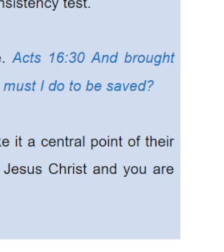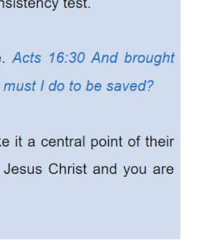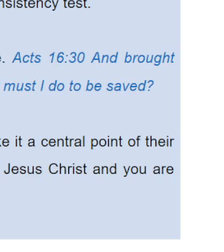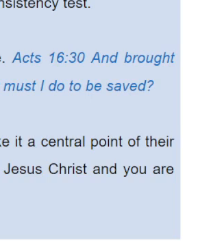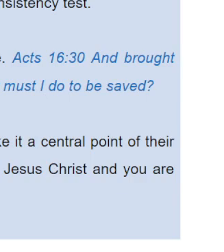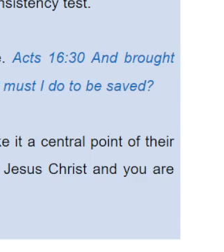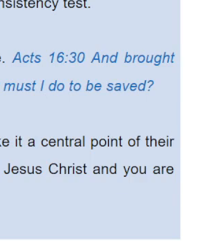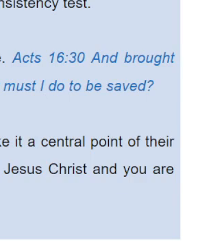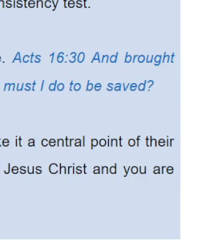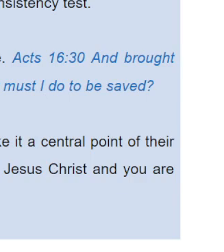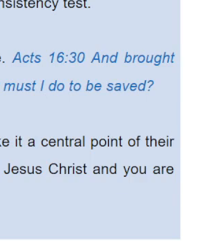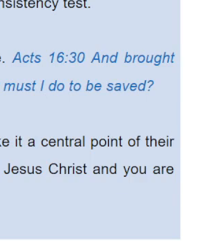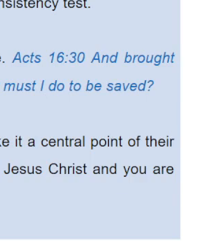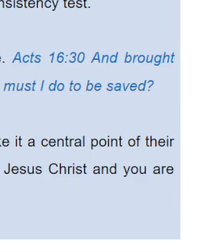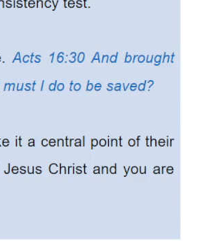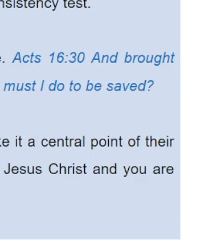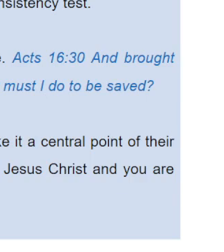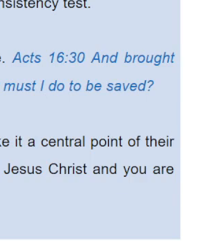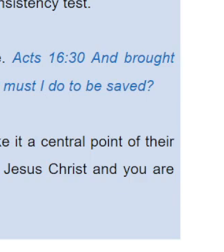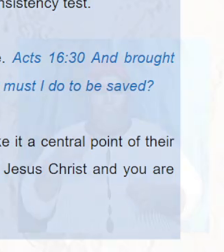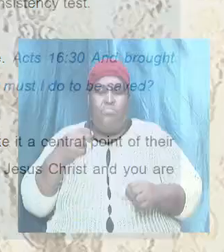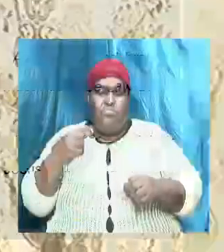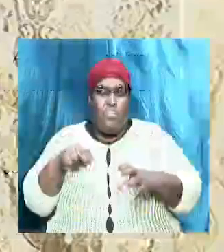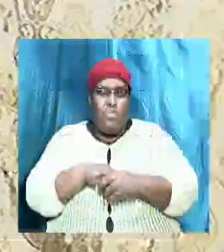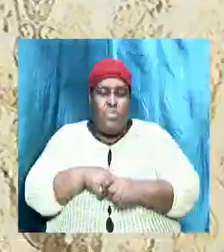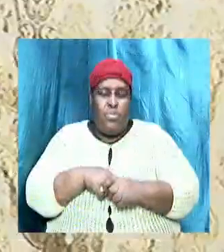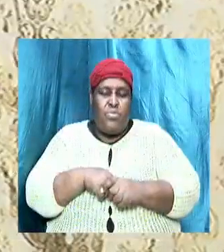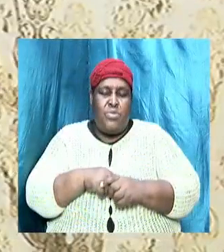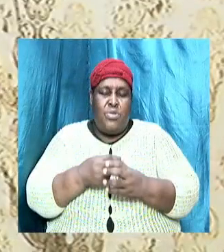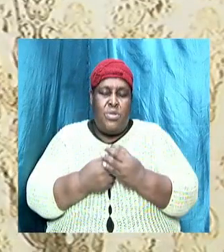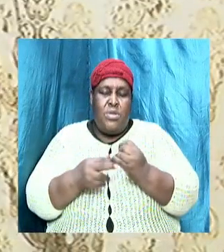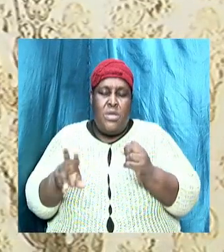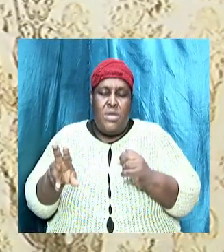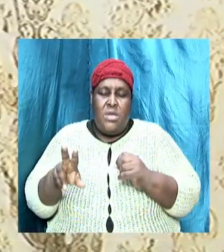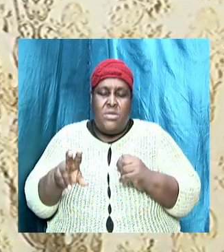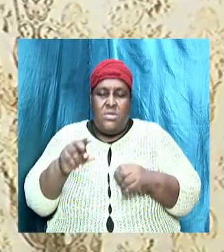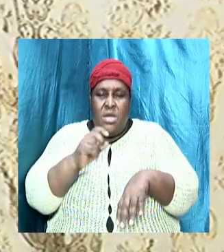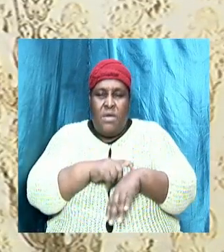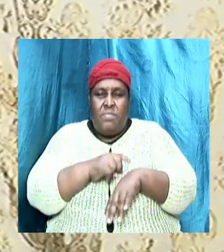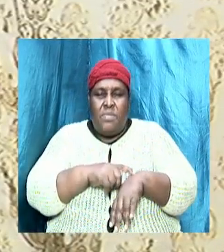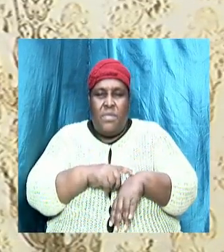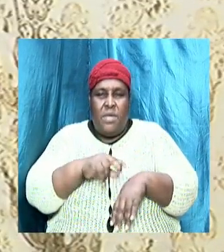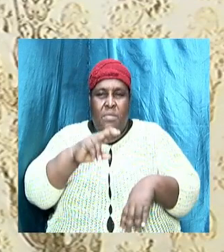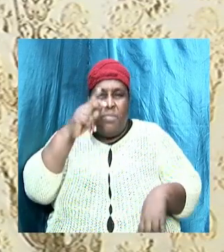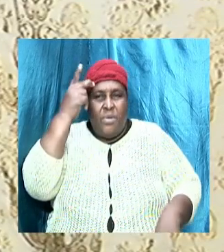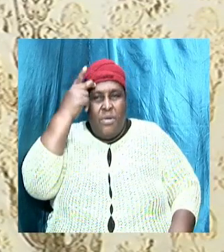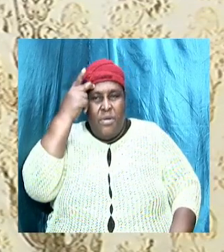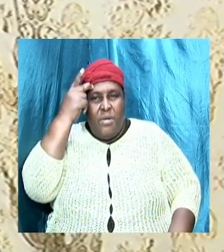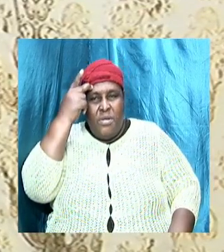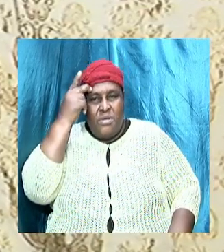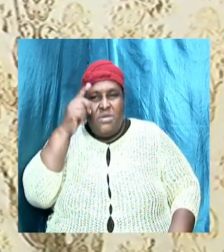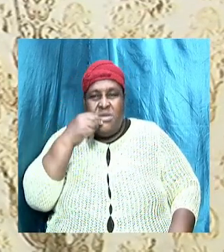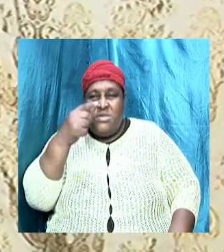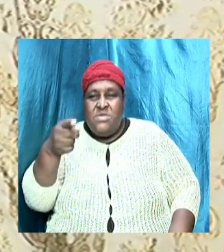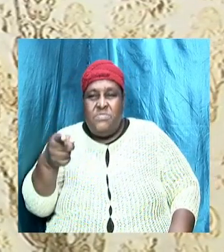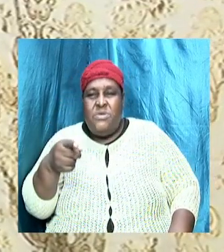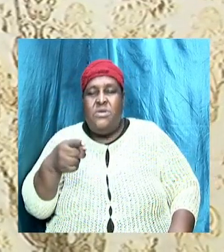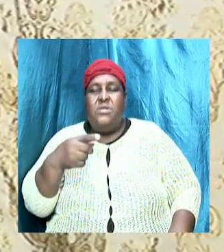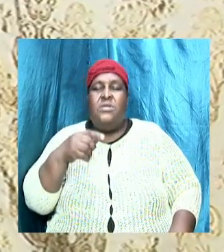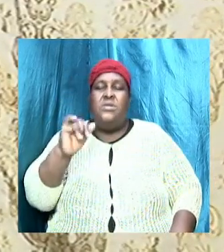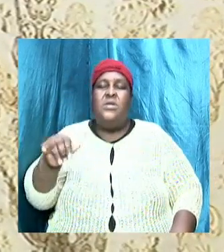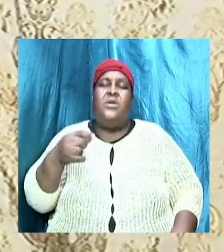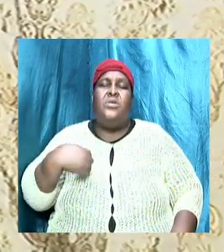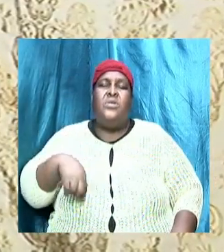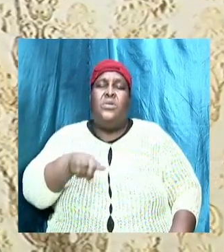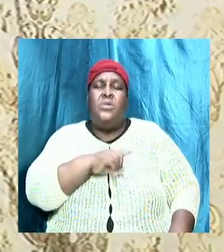both times the apostles emphasized that we should look, that